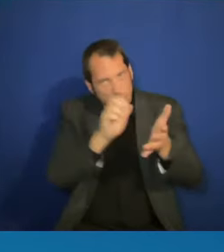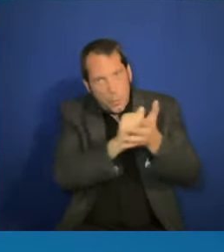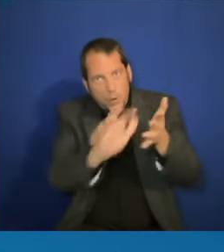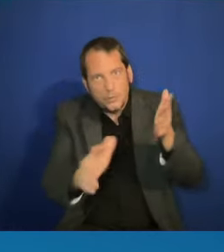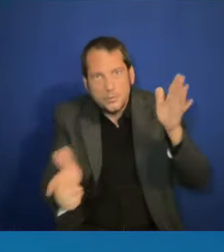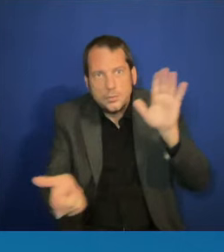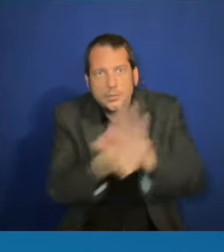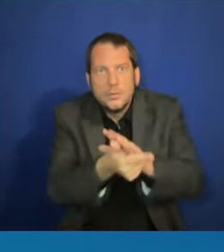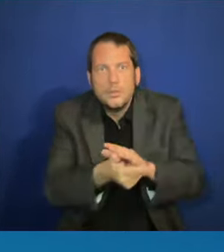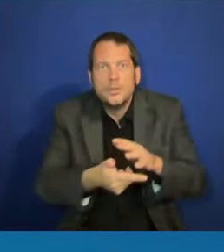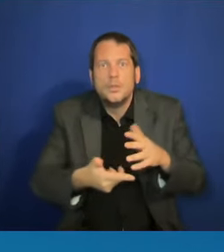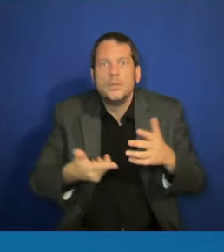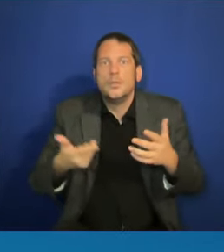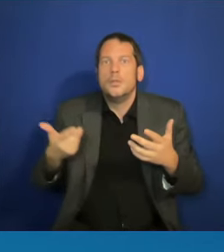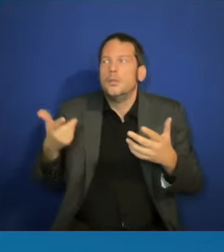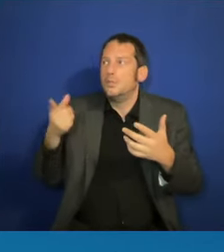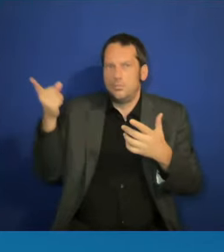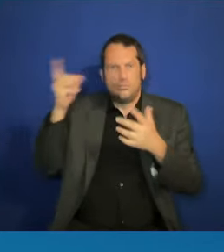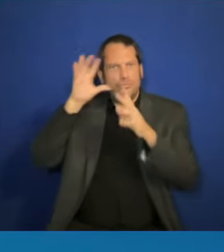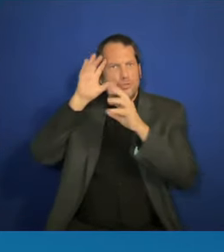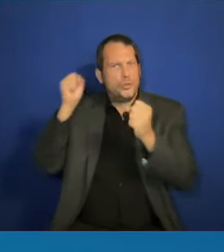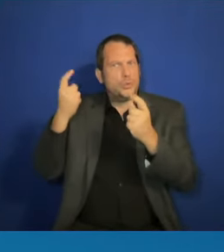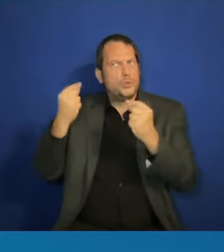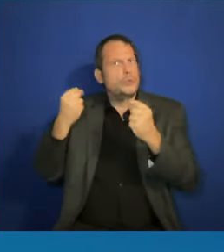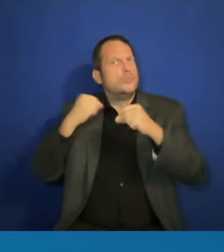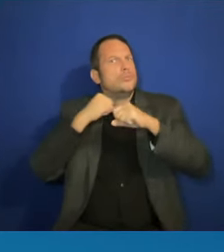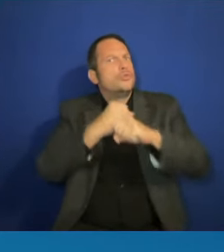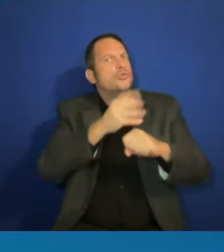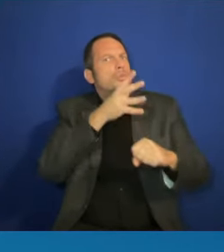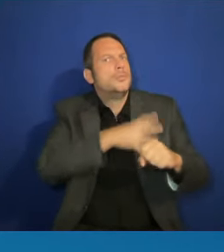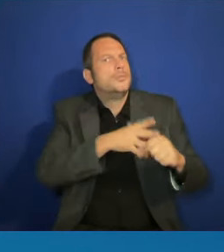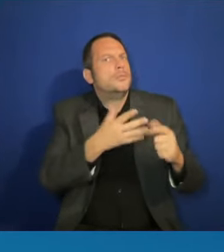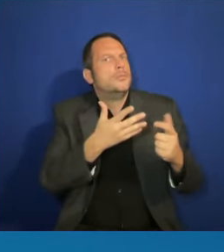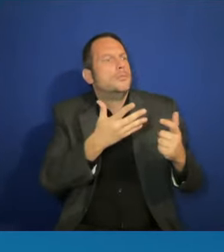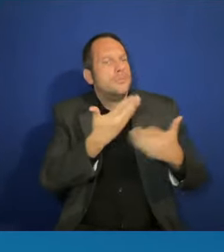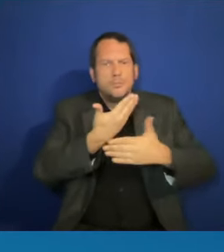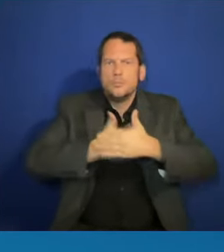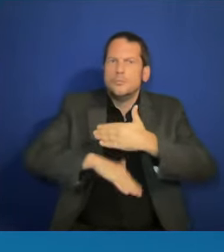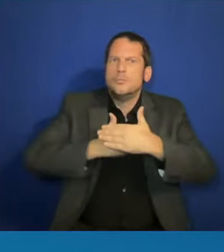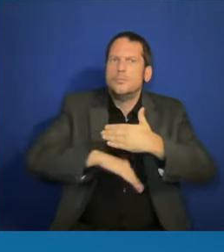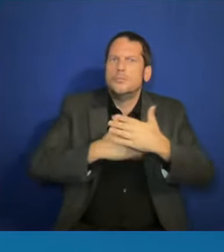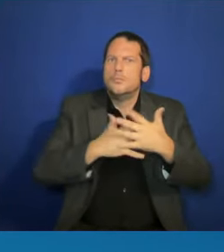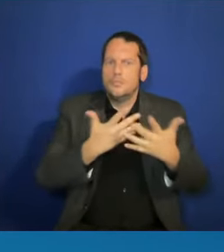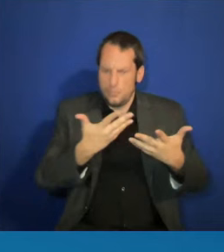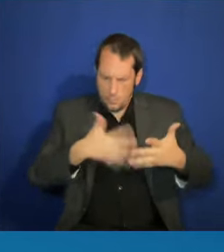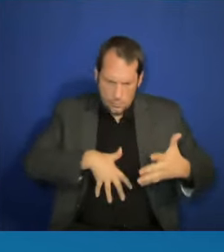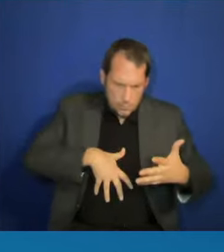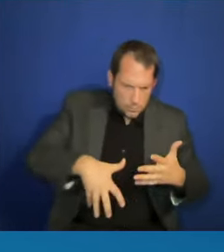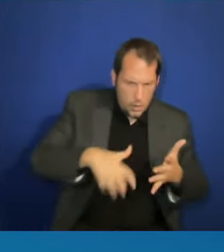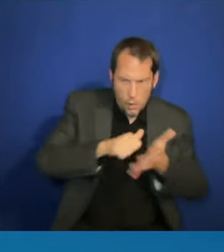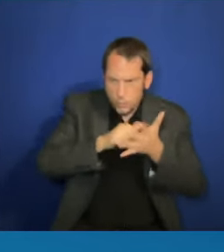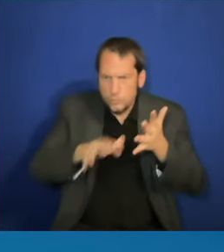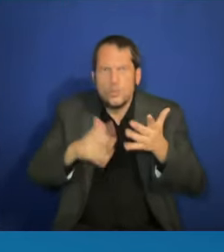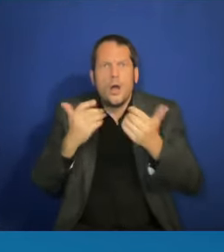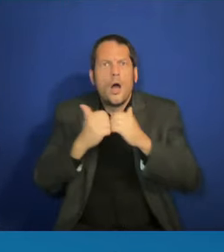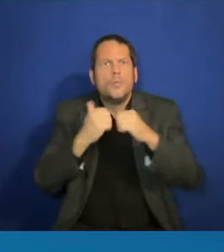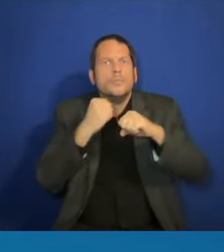with this. The highest court in our land, the United States Supreme Court, the court of Thurgood Marshall and RBG,